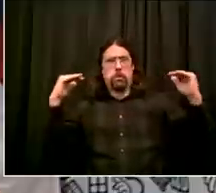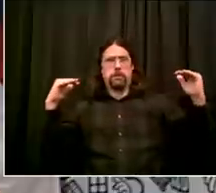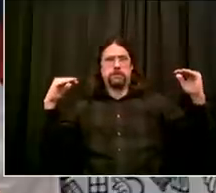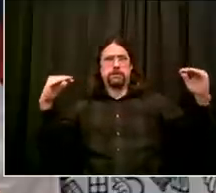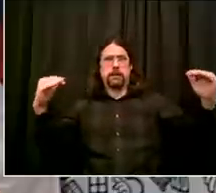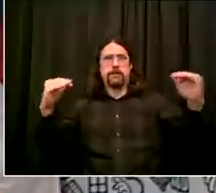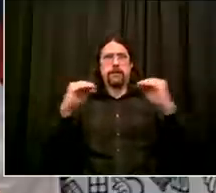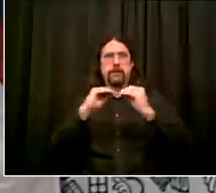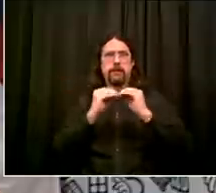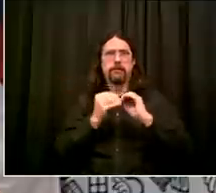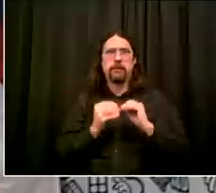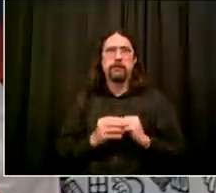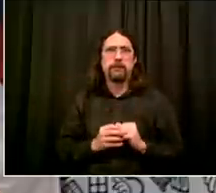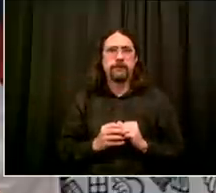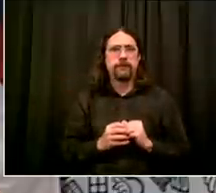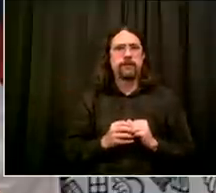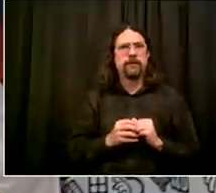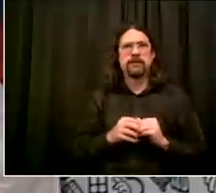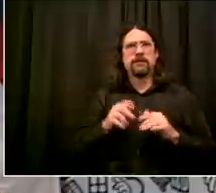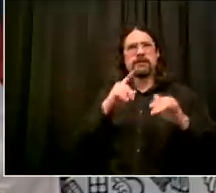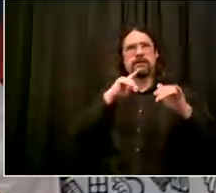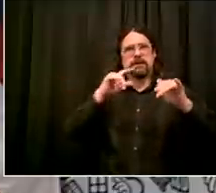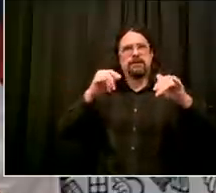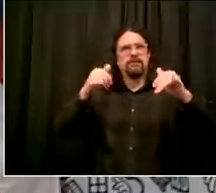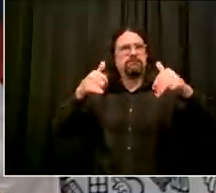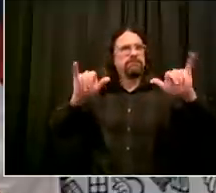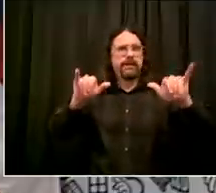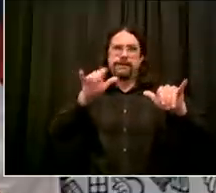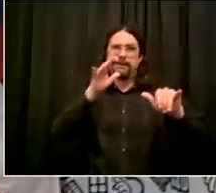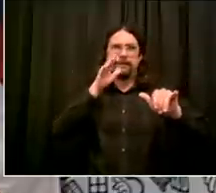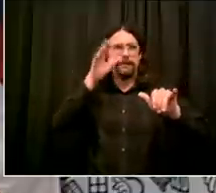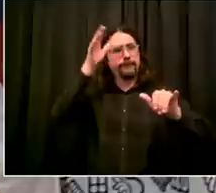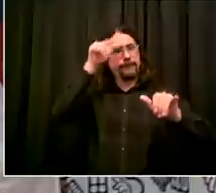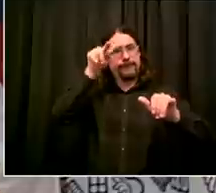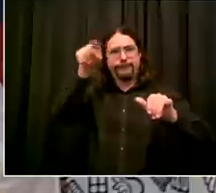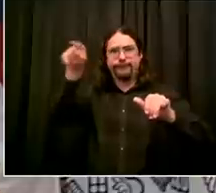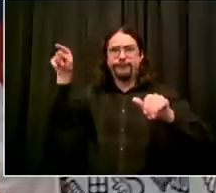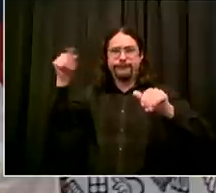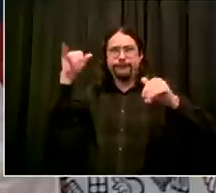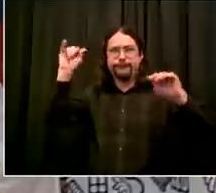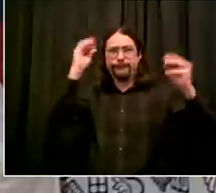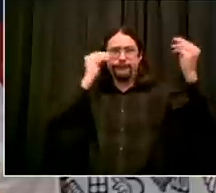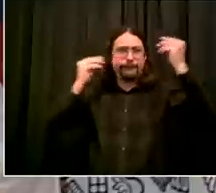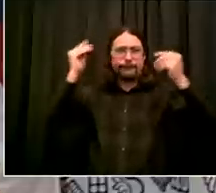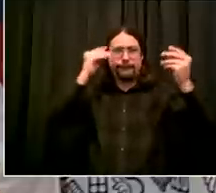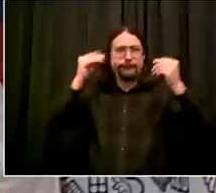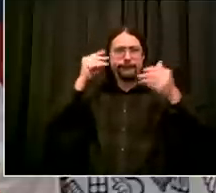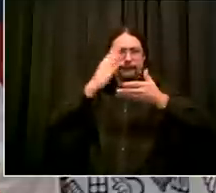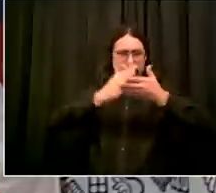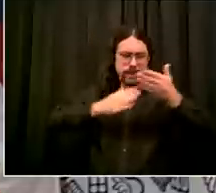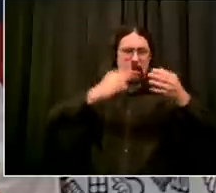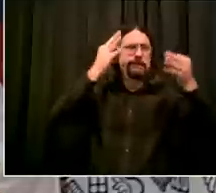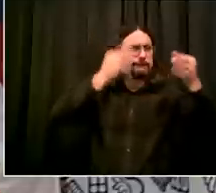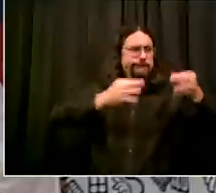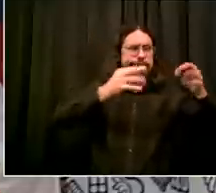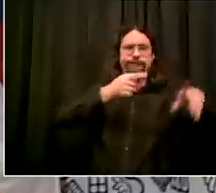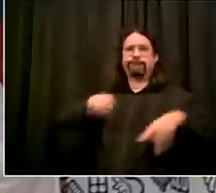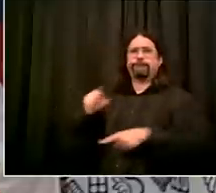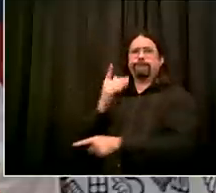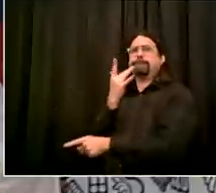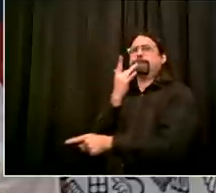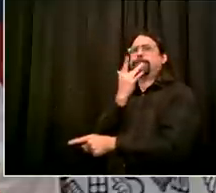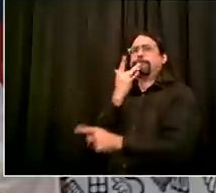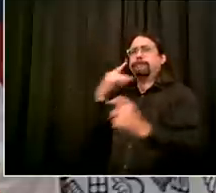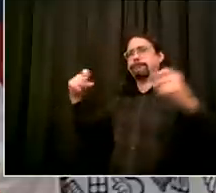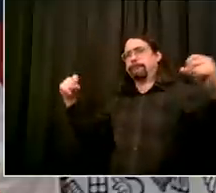i again i'm a parent i get it if parents weren't sure what was going on it would make sense that a lot of them would say hey i think i'll do remote to